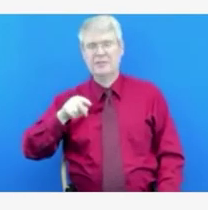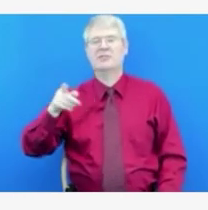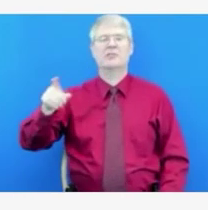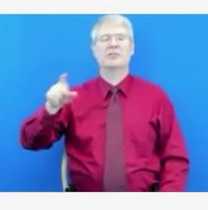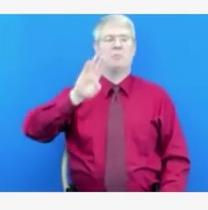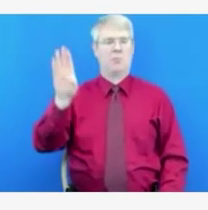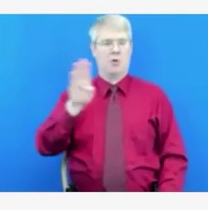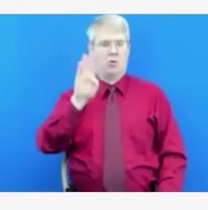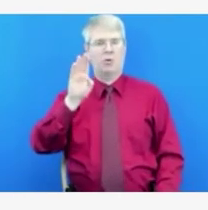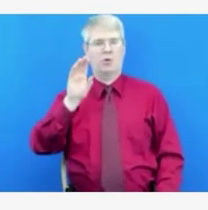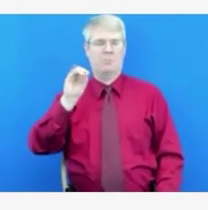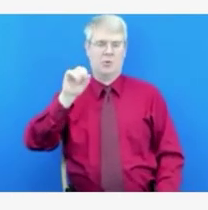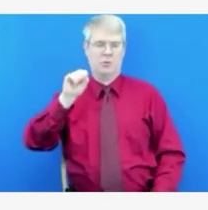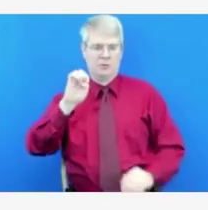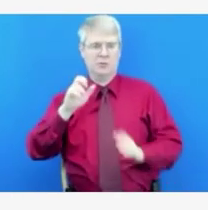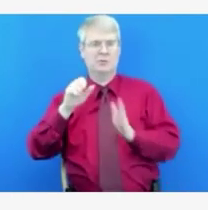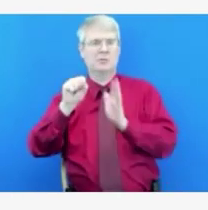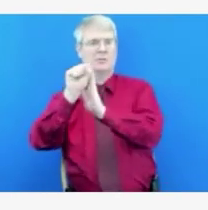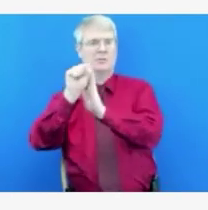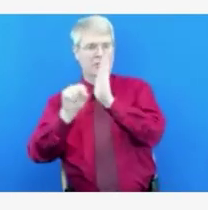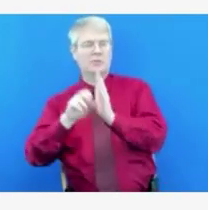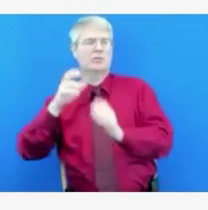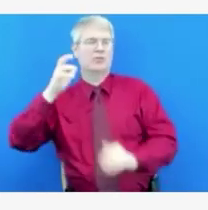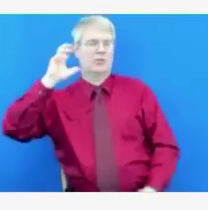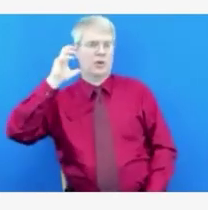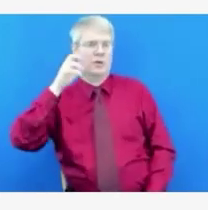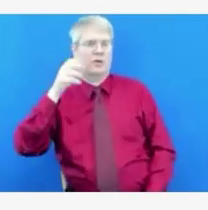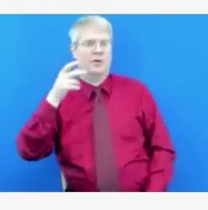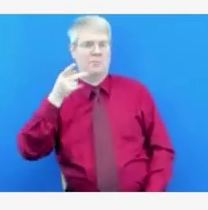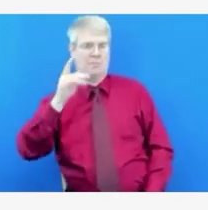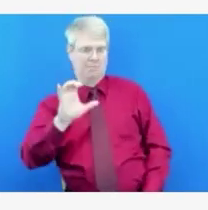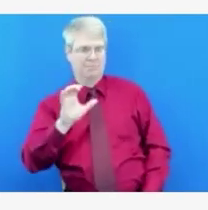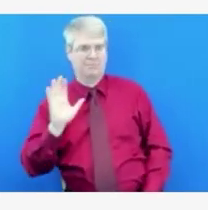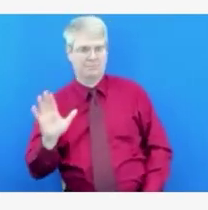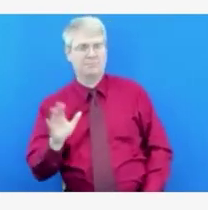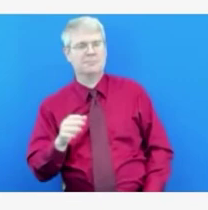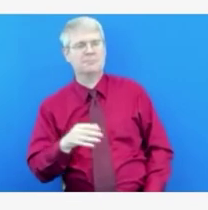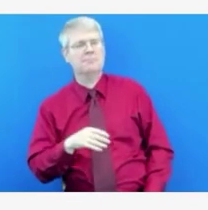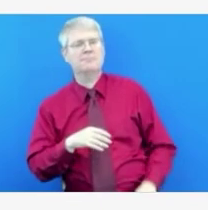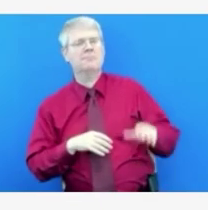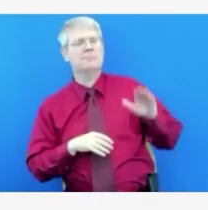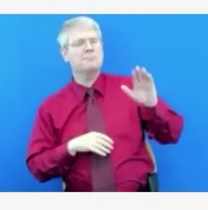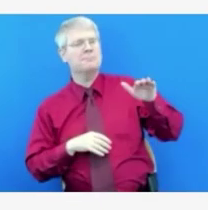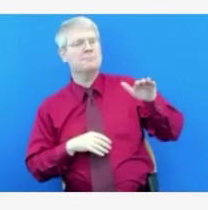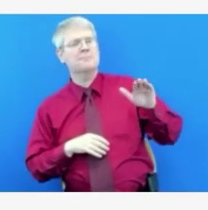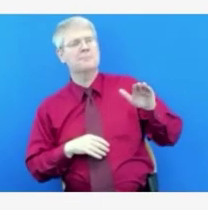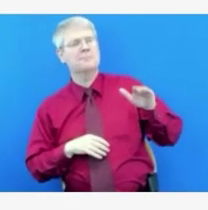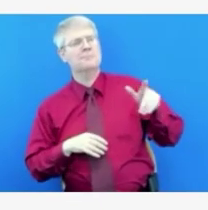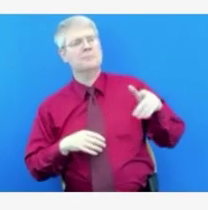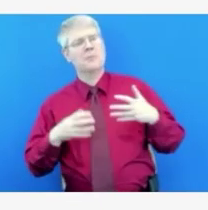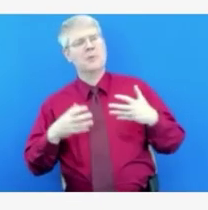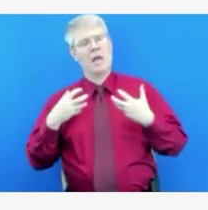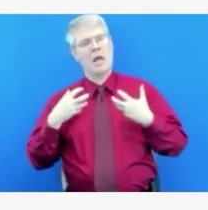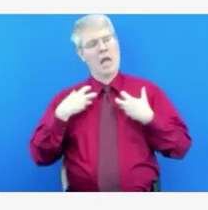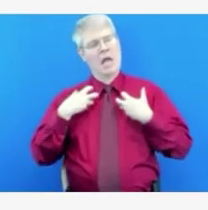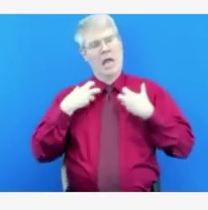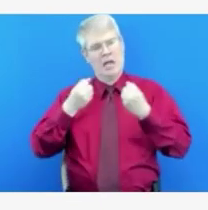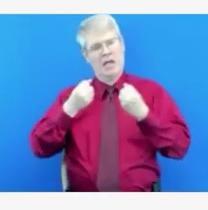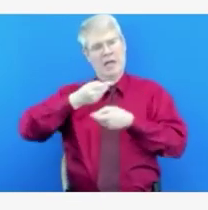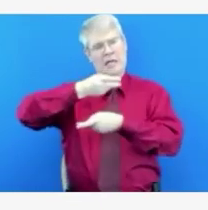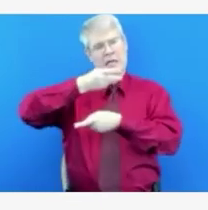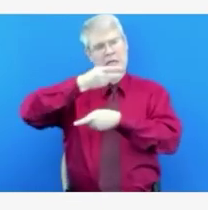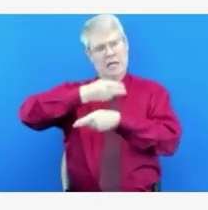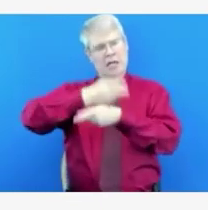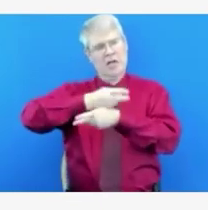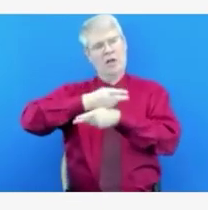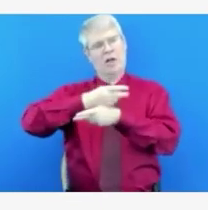department is aware of how many healthcare organizations are in crisis standards of care or have